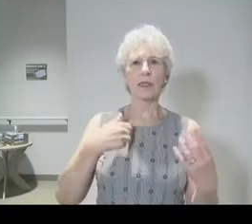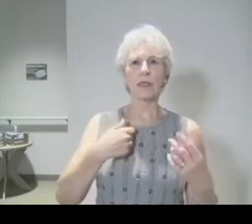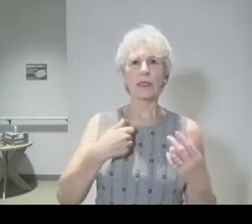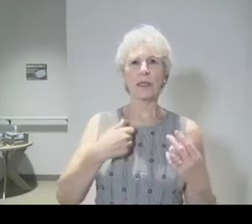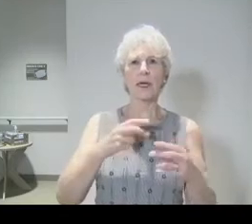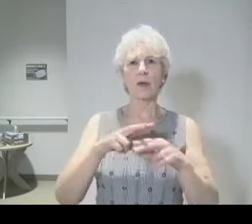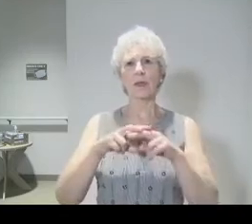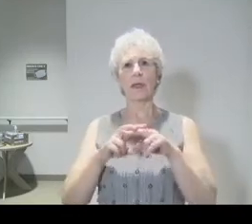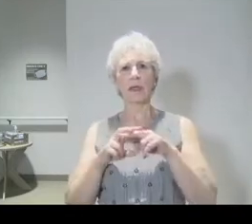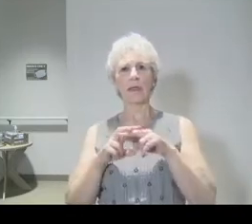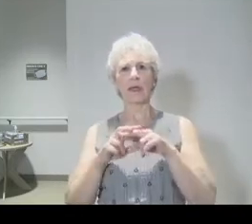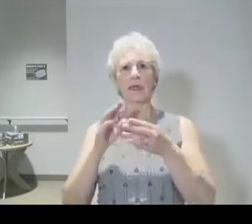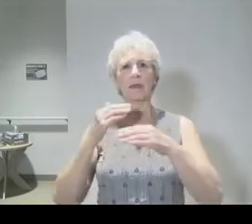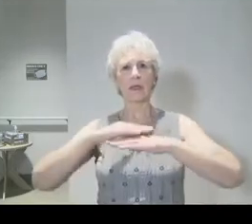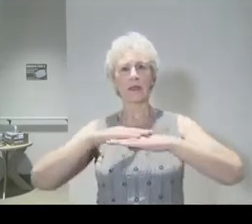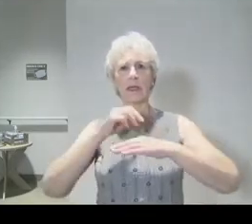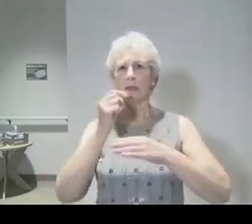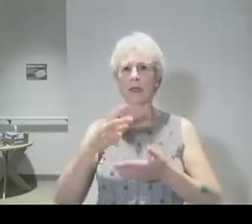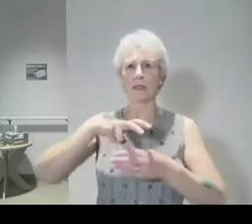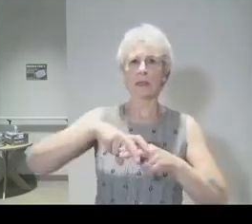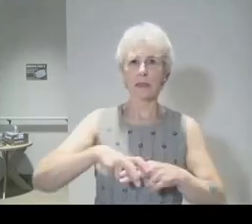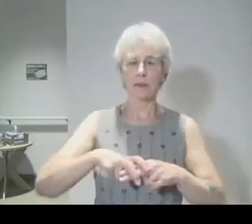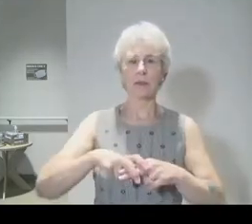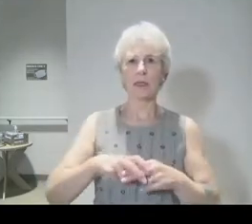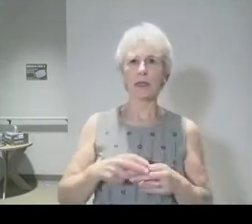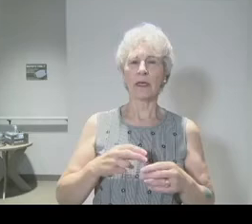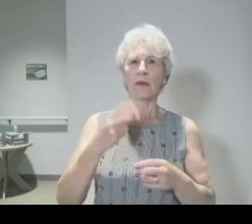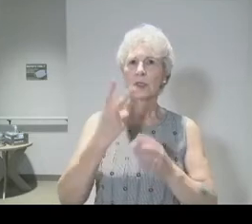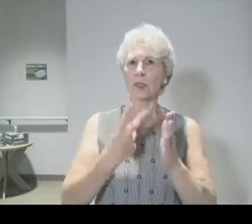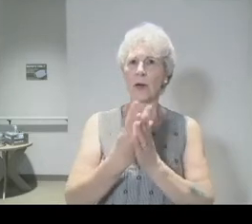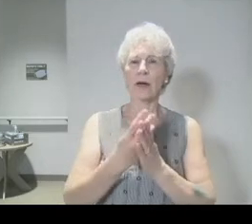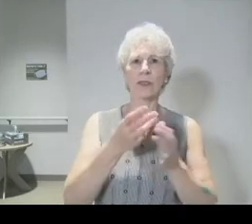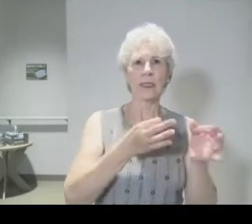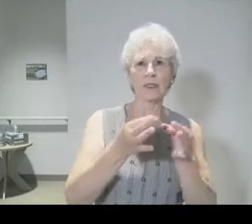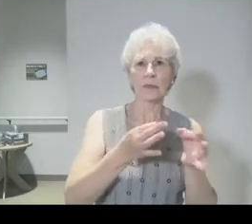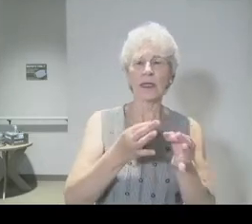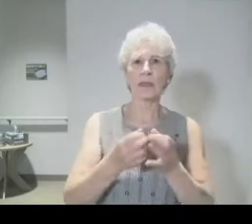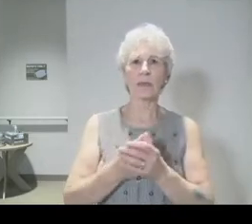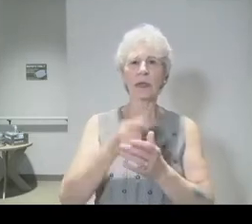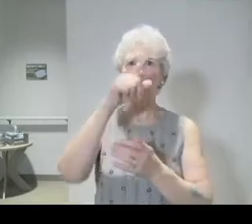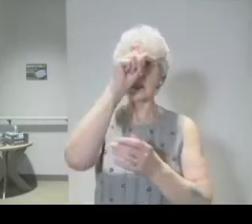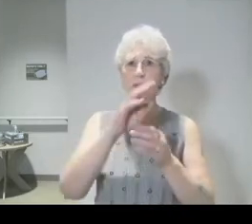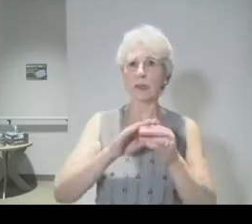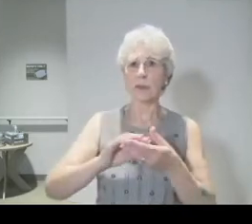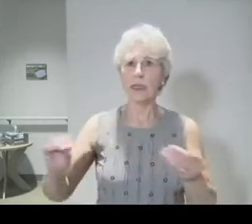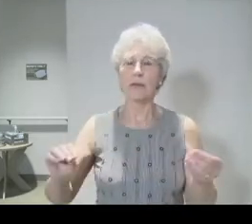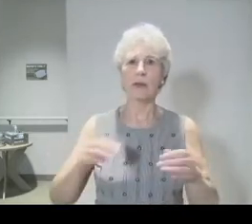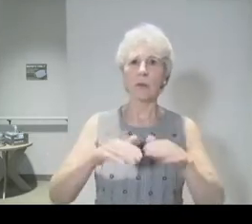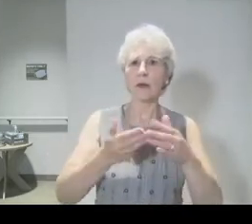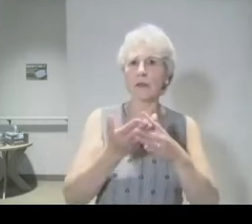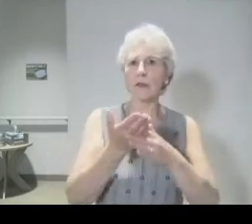Father would explain the exodus. He explained about walking through the Red Sea and